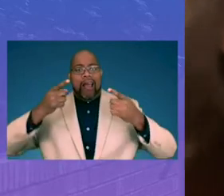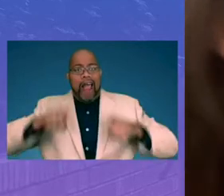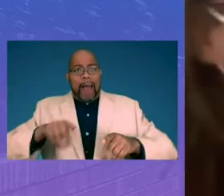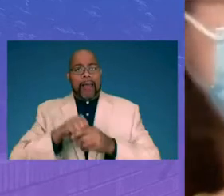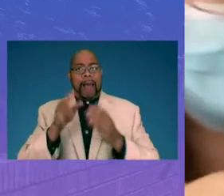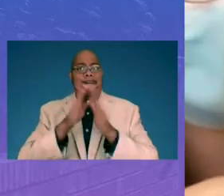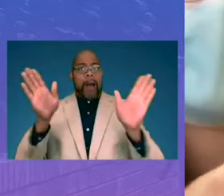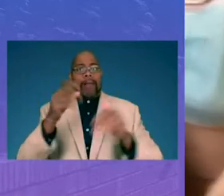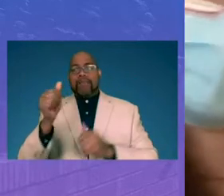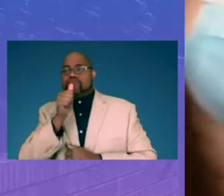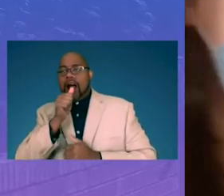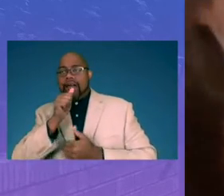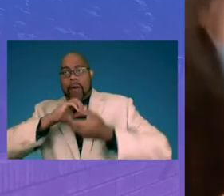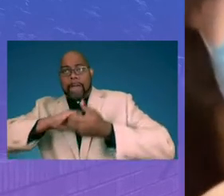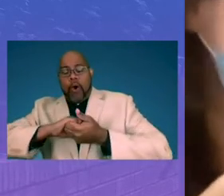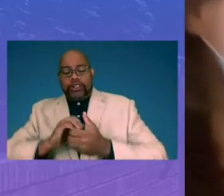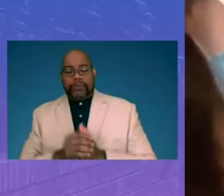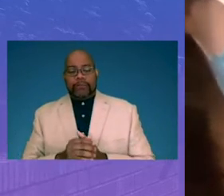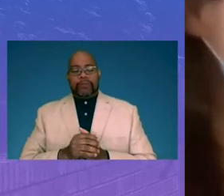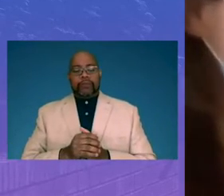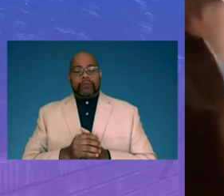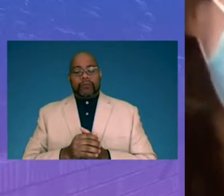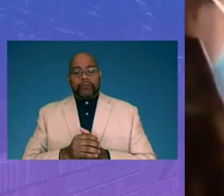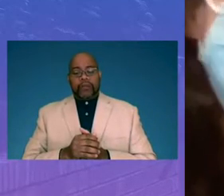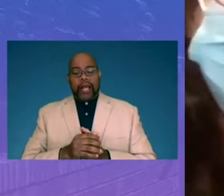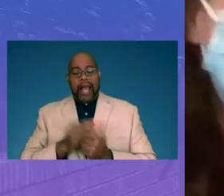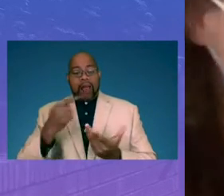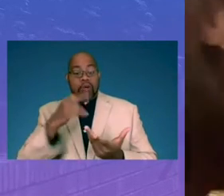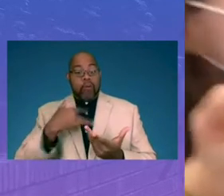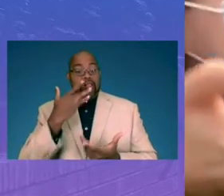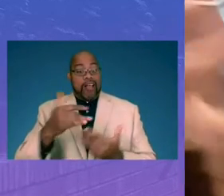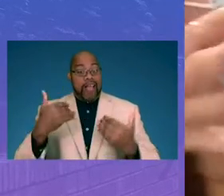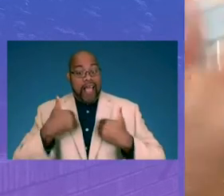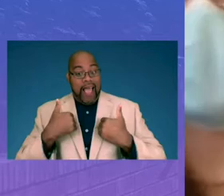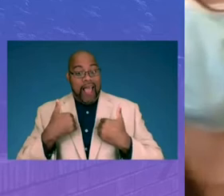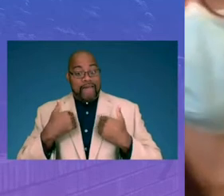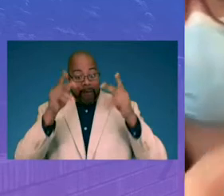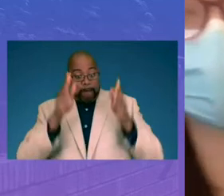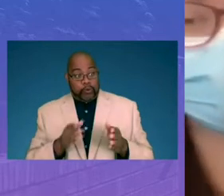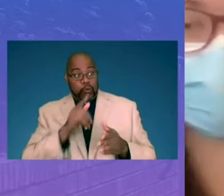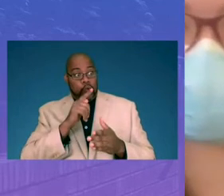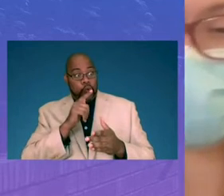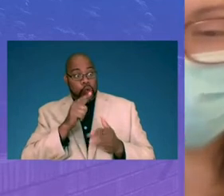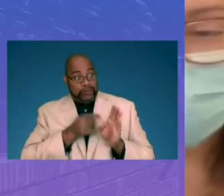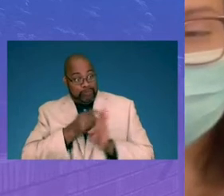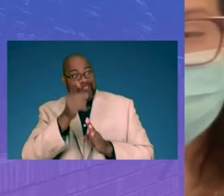partnerships, and we're incredibly lucky to have a human being who specializes in just that.